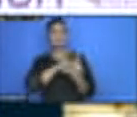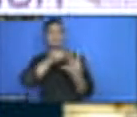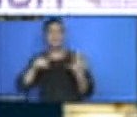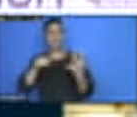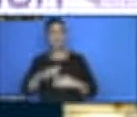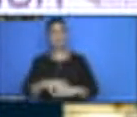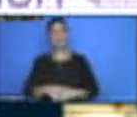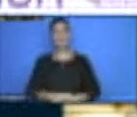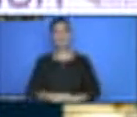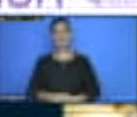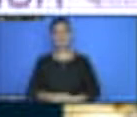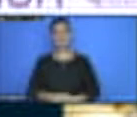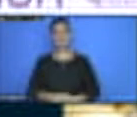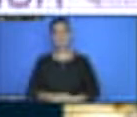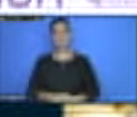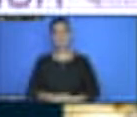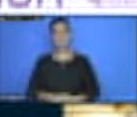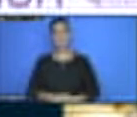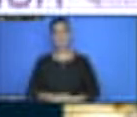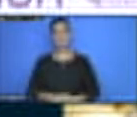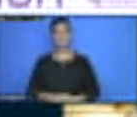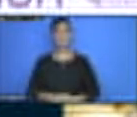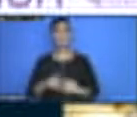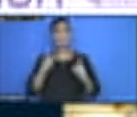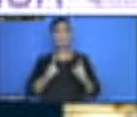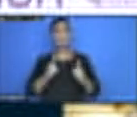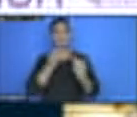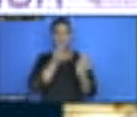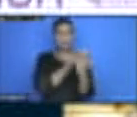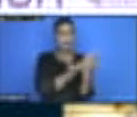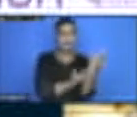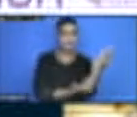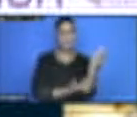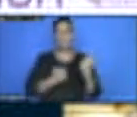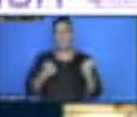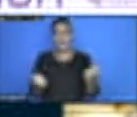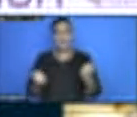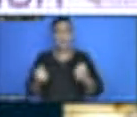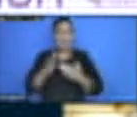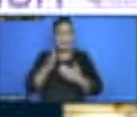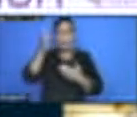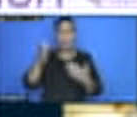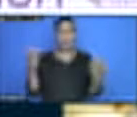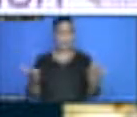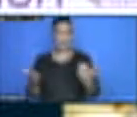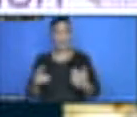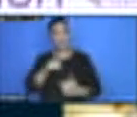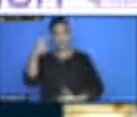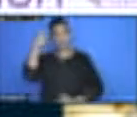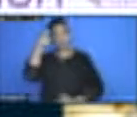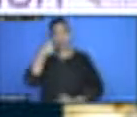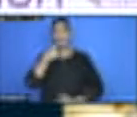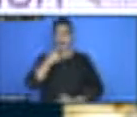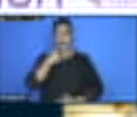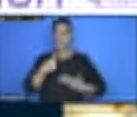recommendations for actions. What would be your three actions in the context of this discussion that you